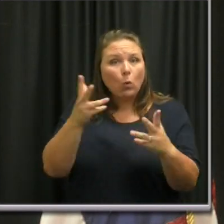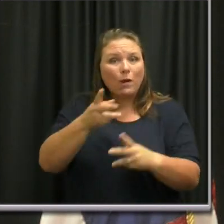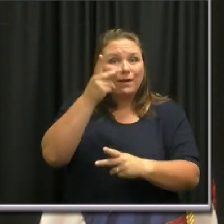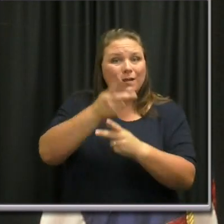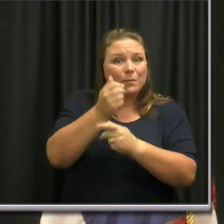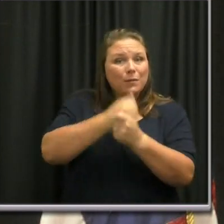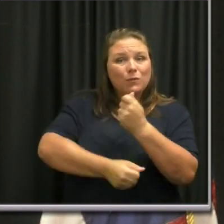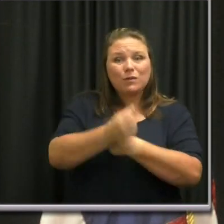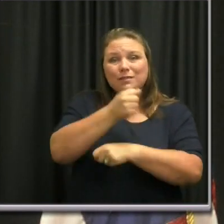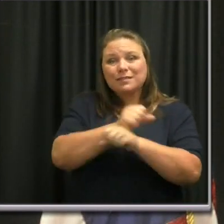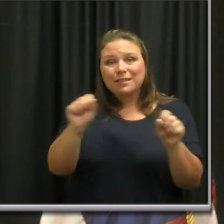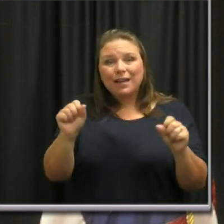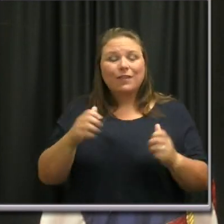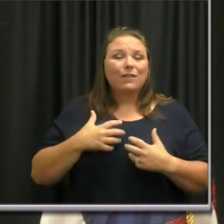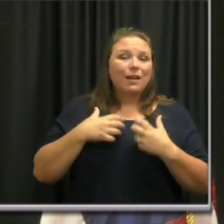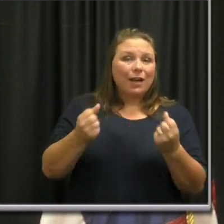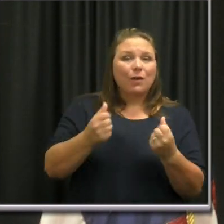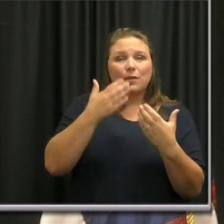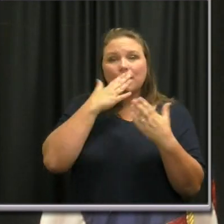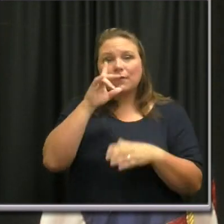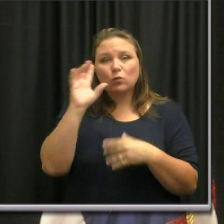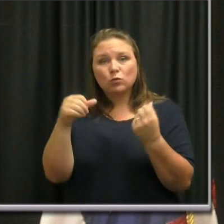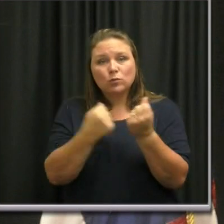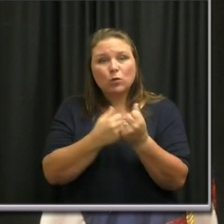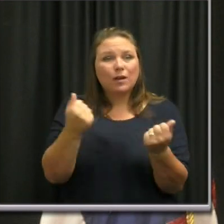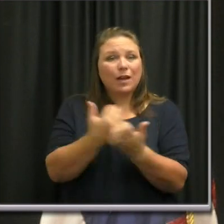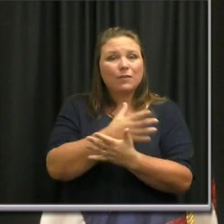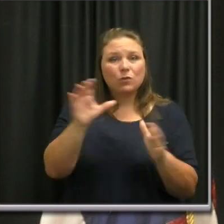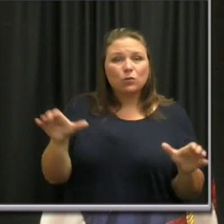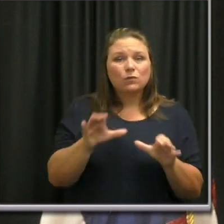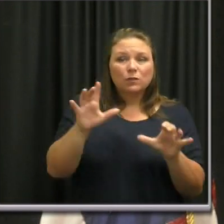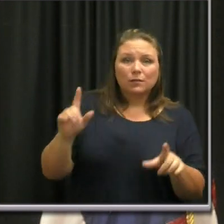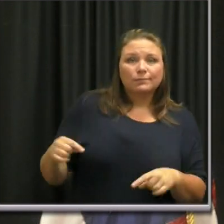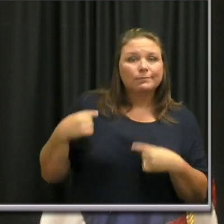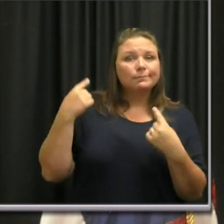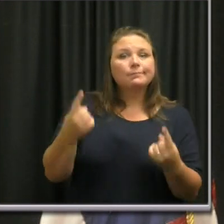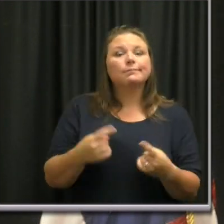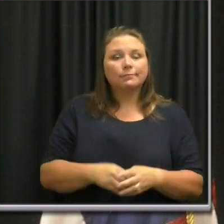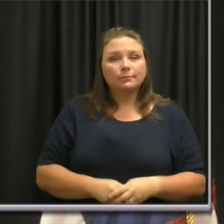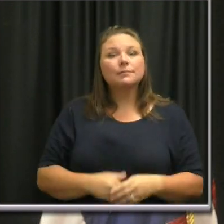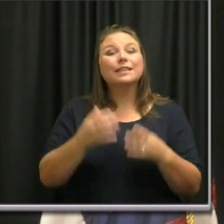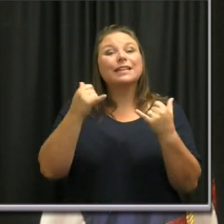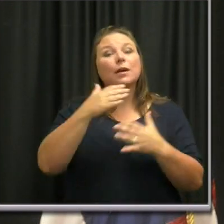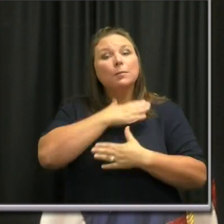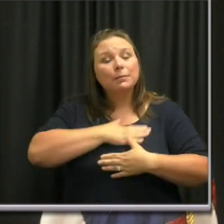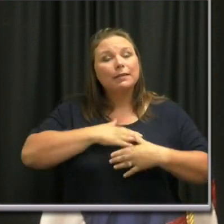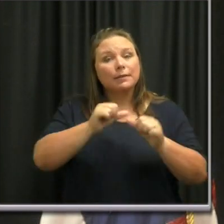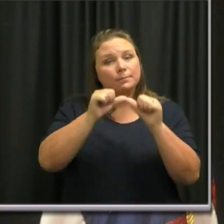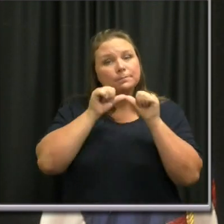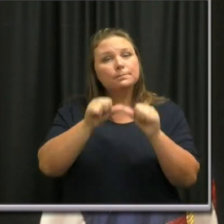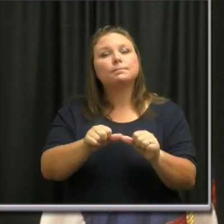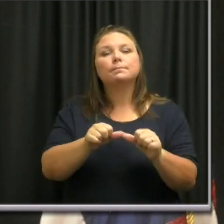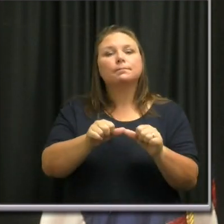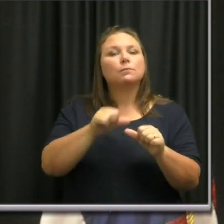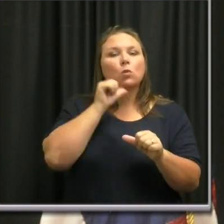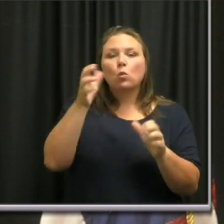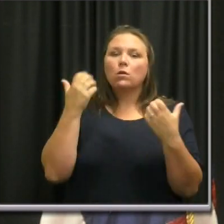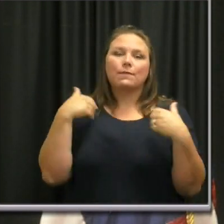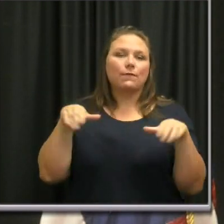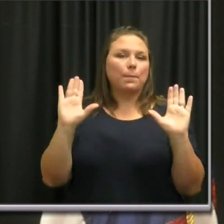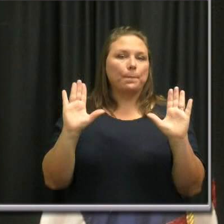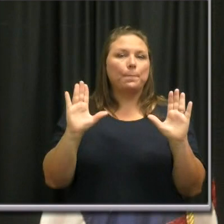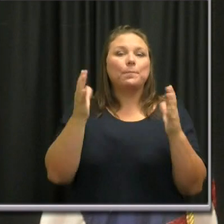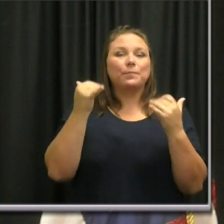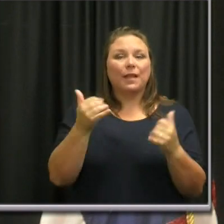everyone safe and healthy. Thank you for your support and for everything you've done to stay the course. Now, please keep it up and don't let your guard down yet.